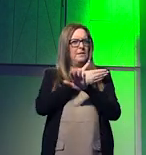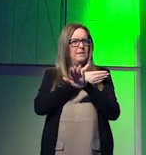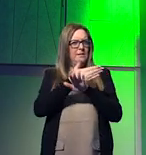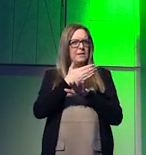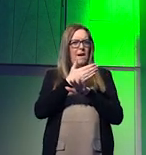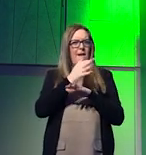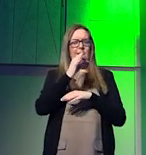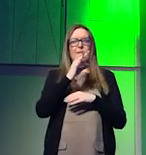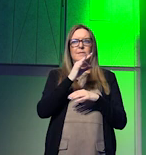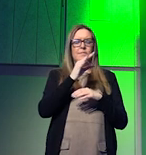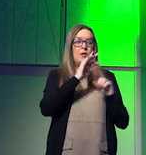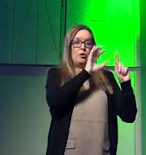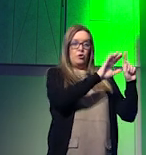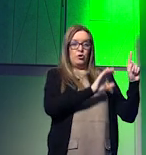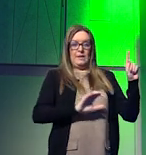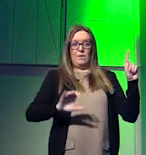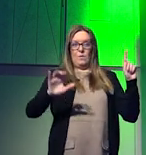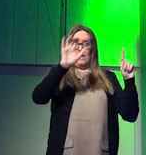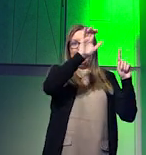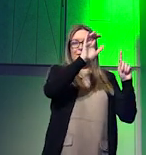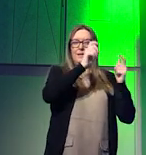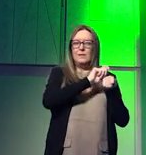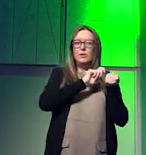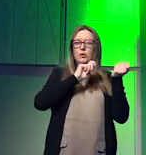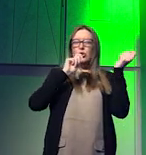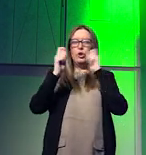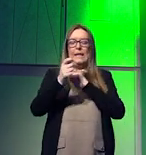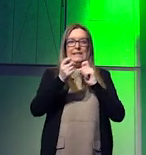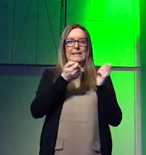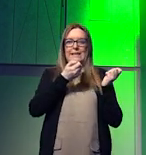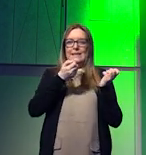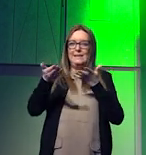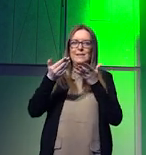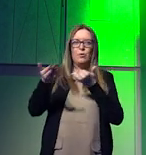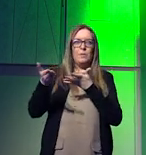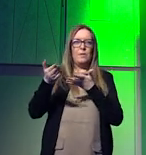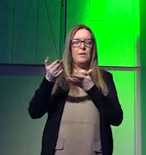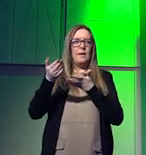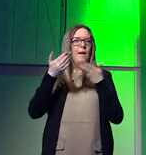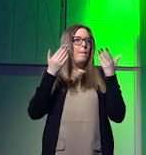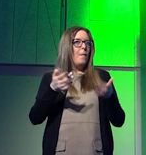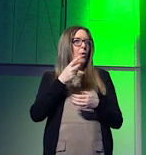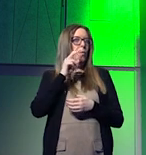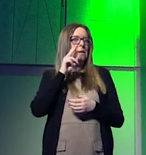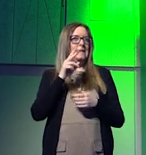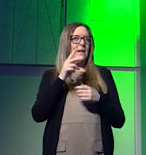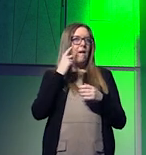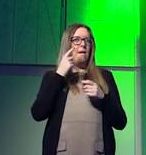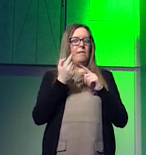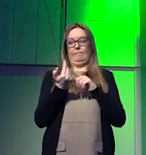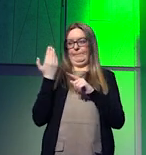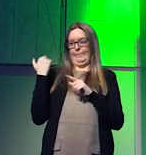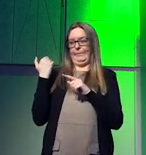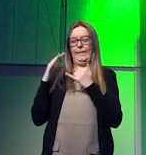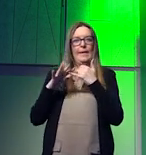geographically redistributed we're already seeing at the moment especially last year when there